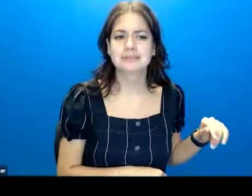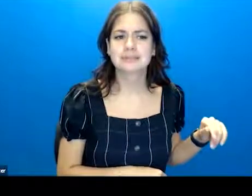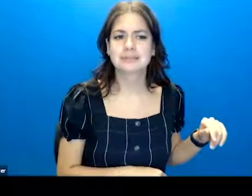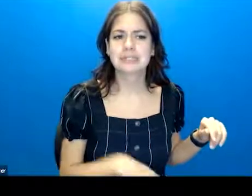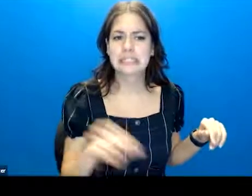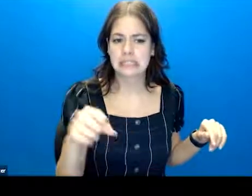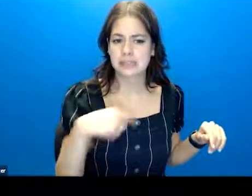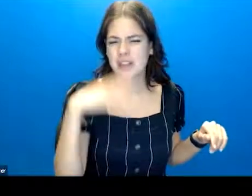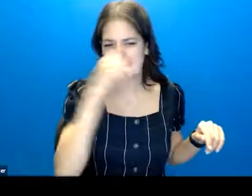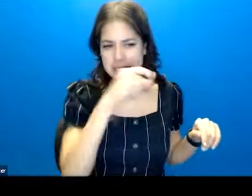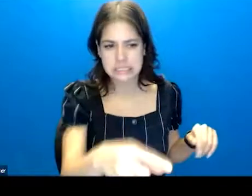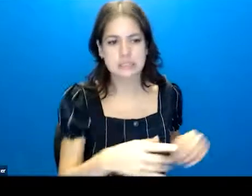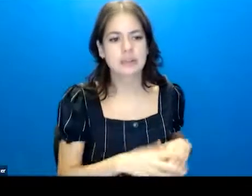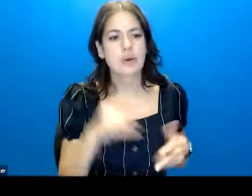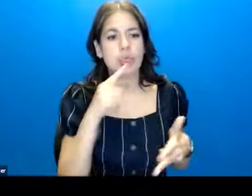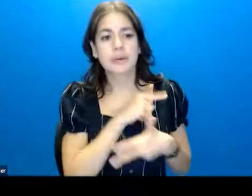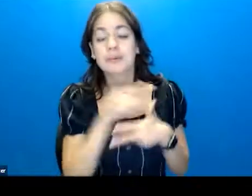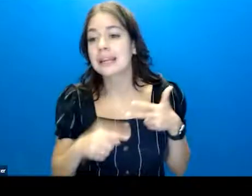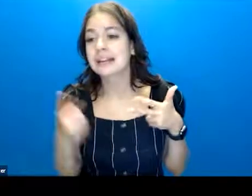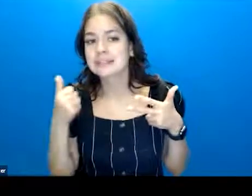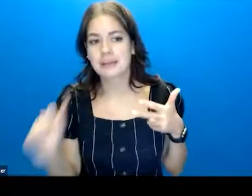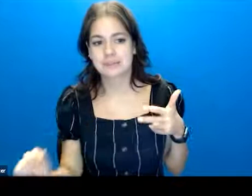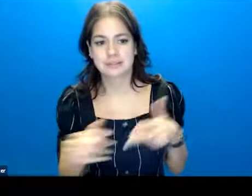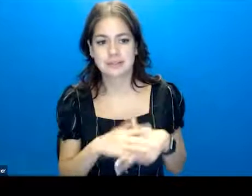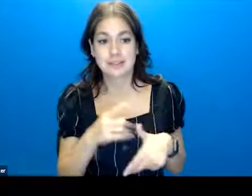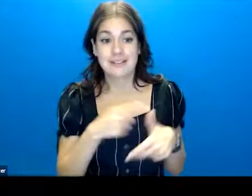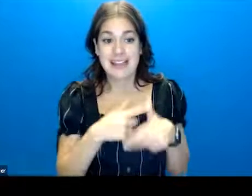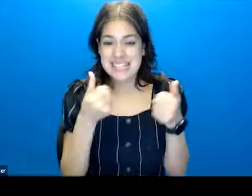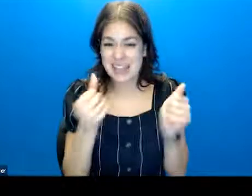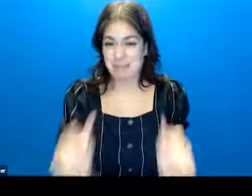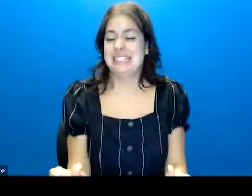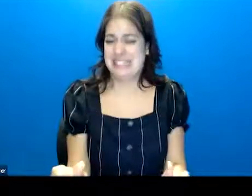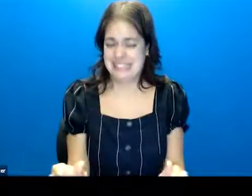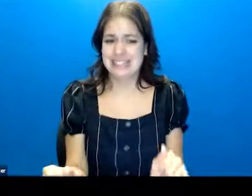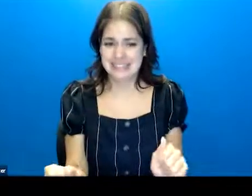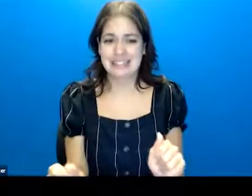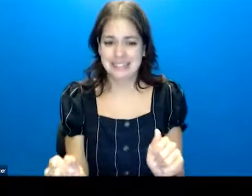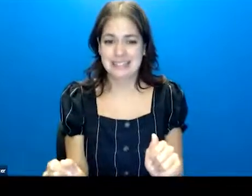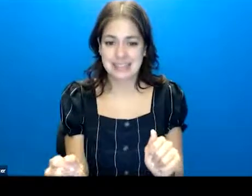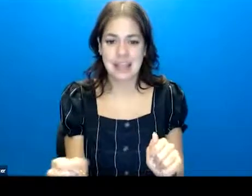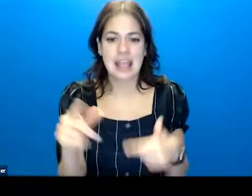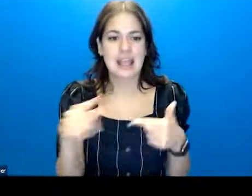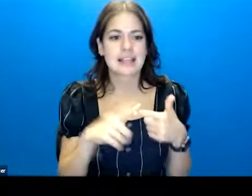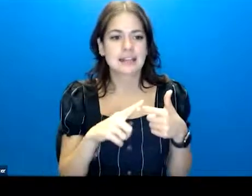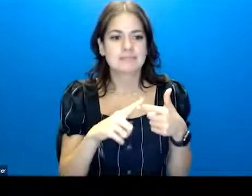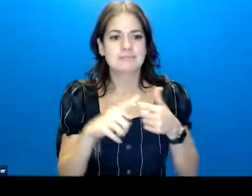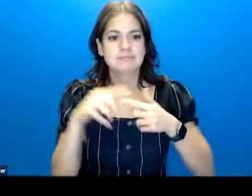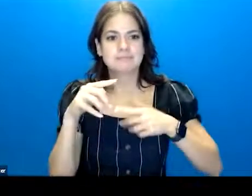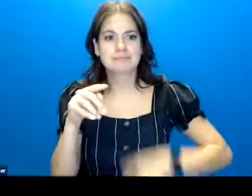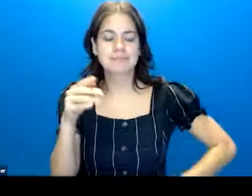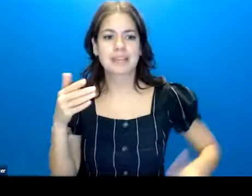Yes. We missed this slide. Three types of behavior. Actual attempt. Okay. And we have an interrupted attempt.